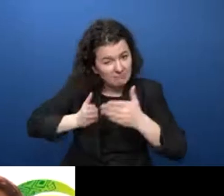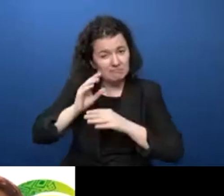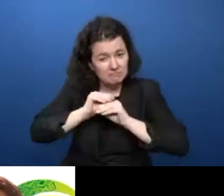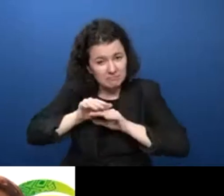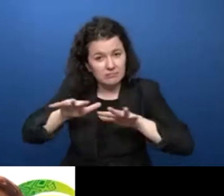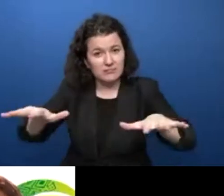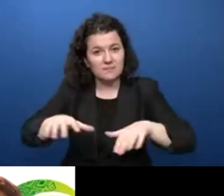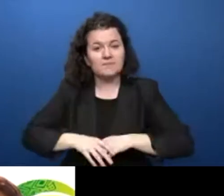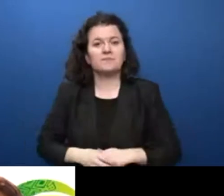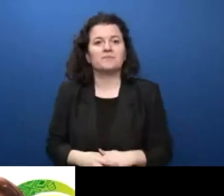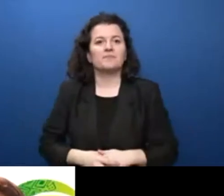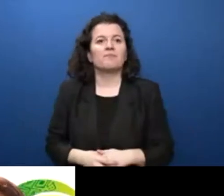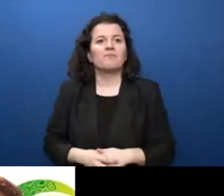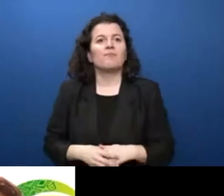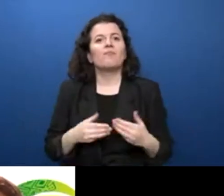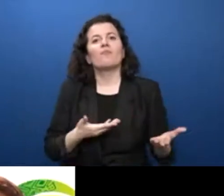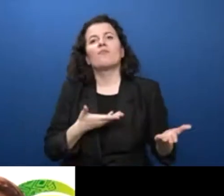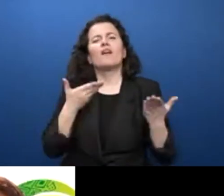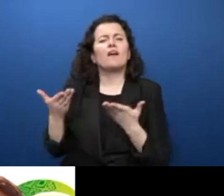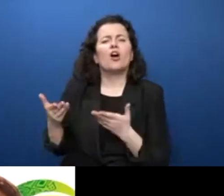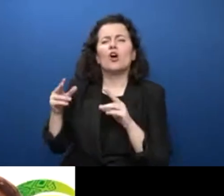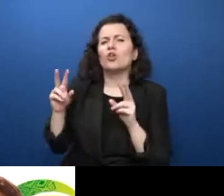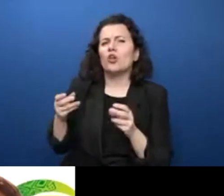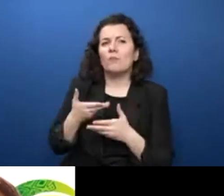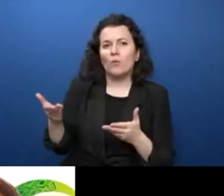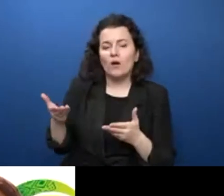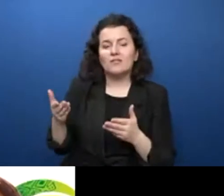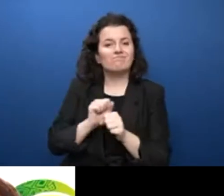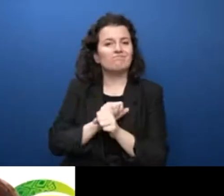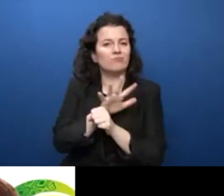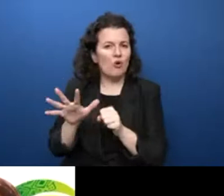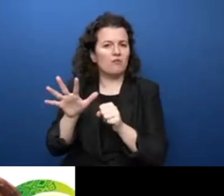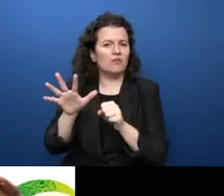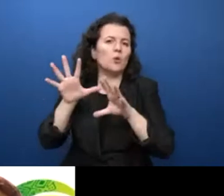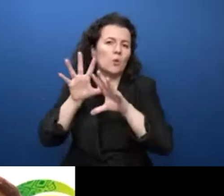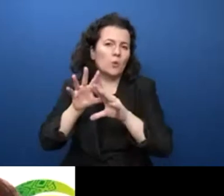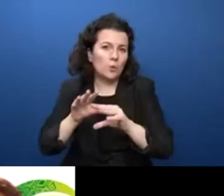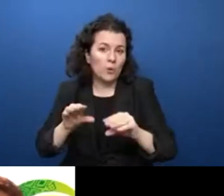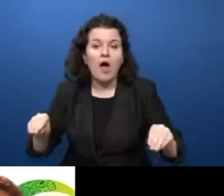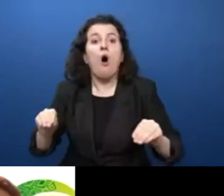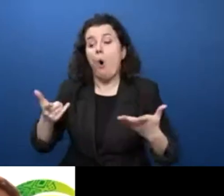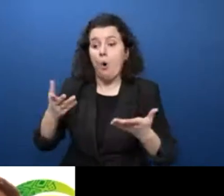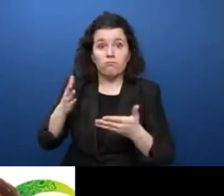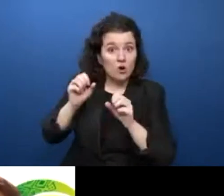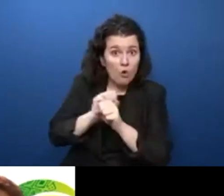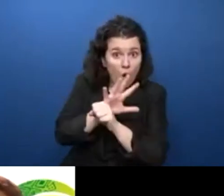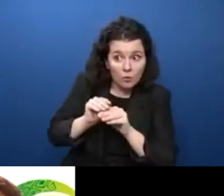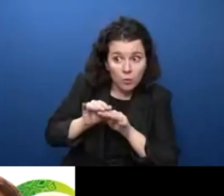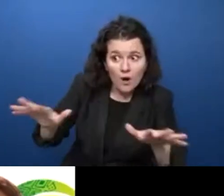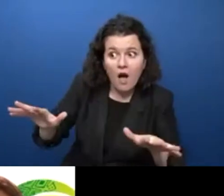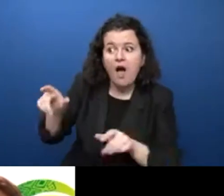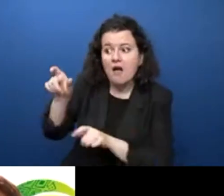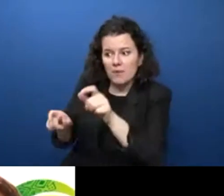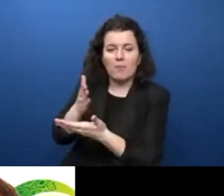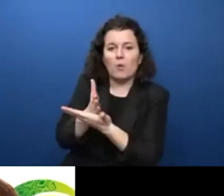post-COVID world digital exclusion impacts certain demographics more economically, educationally,